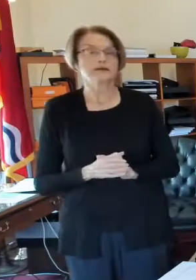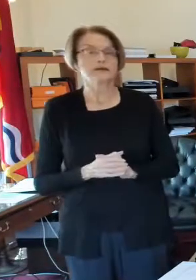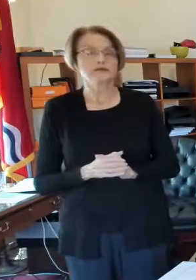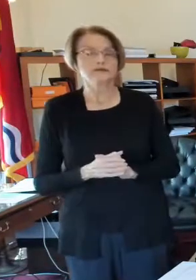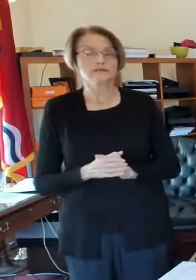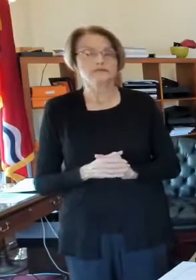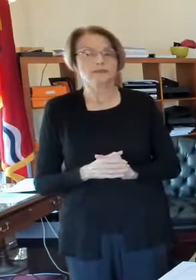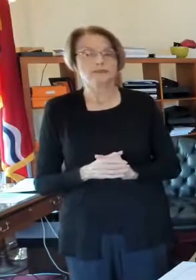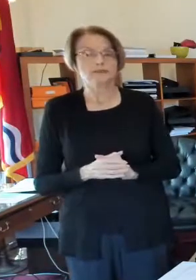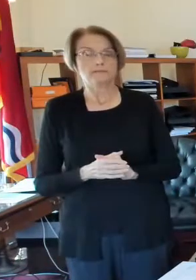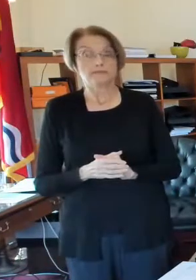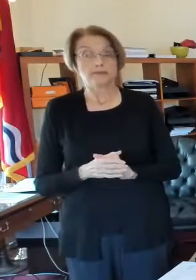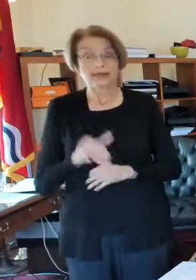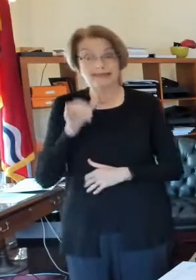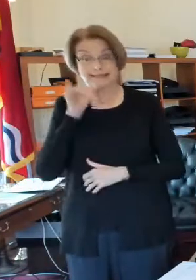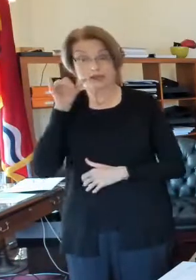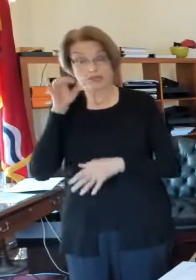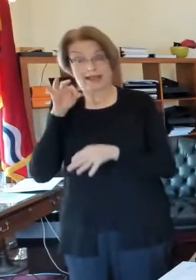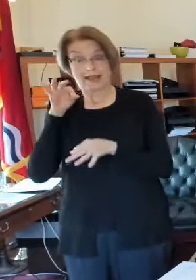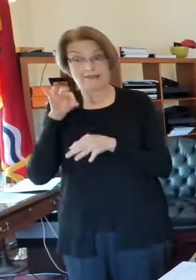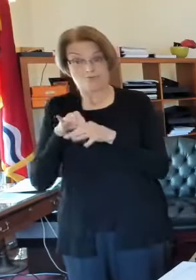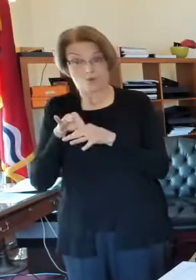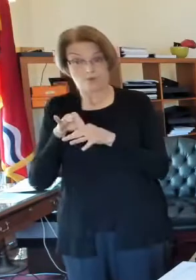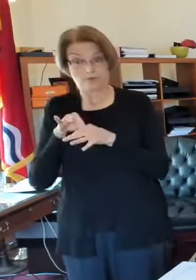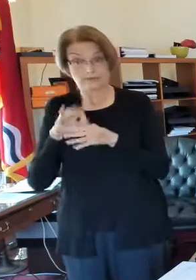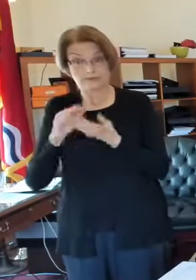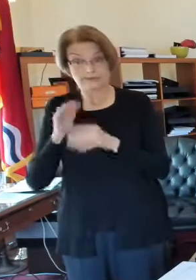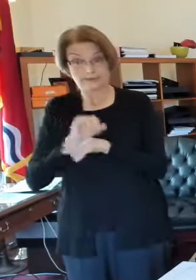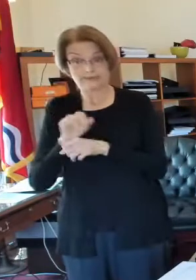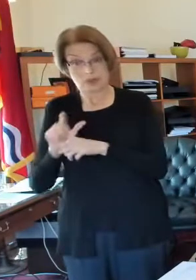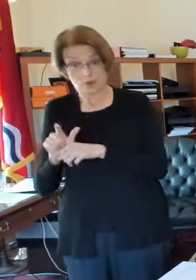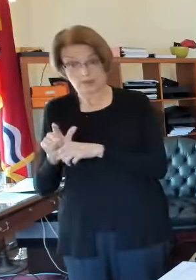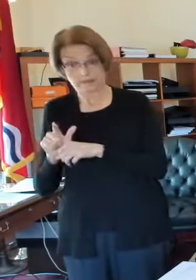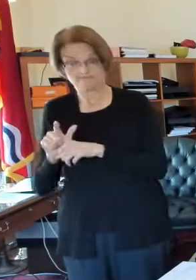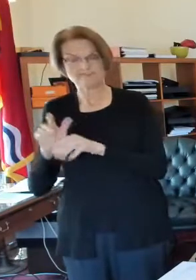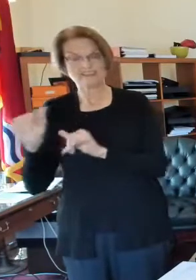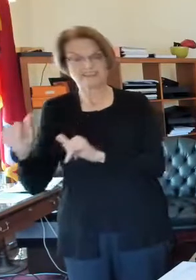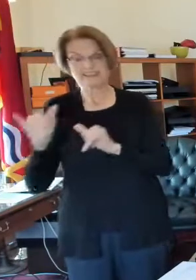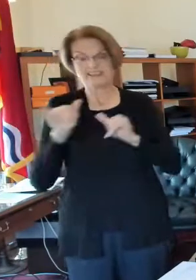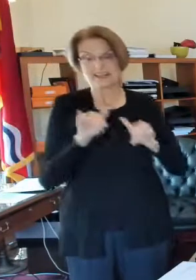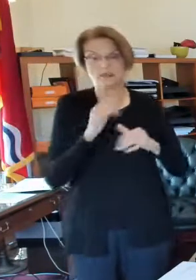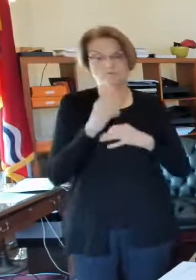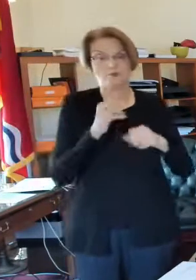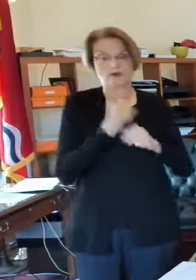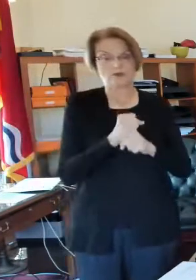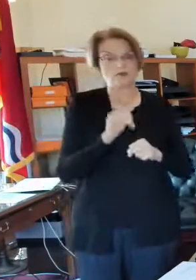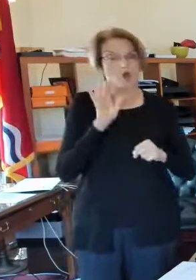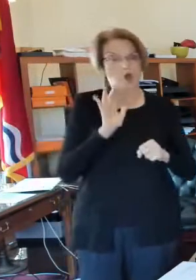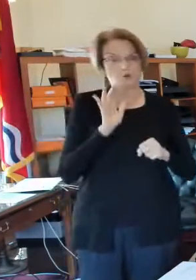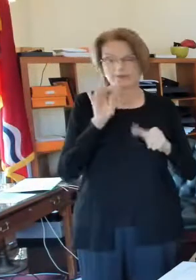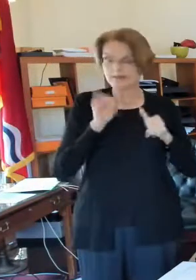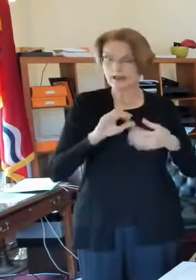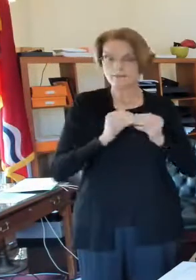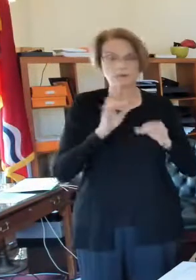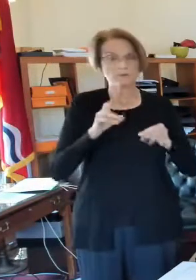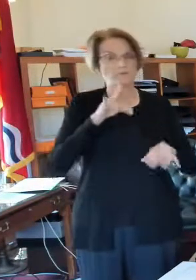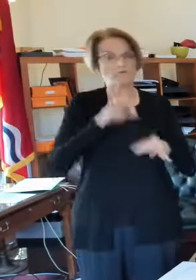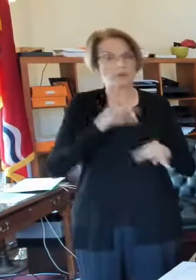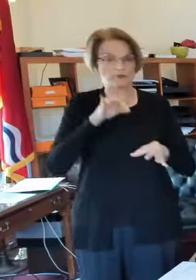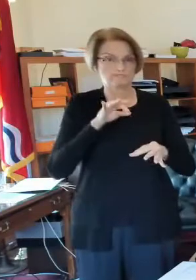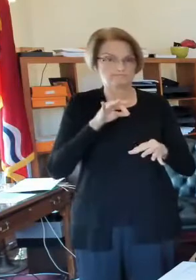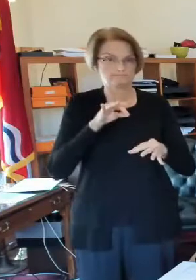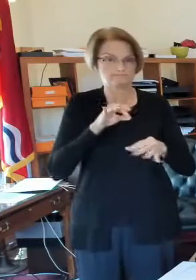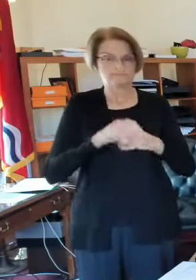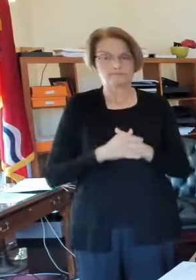people voted yesterday in the city of St. Louis as voted four years ago in the city of St. Louis.